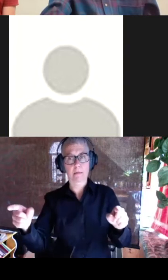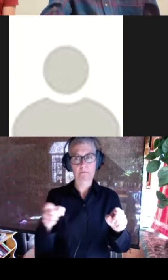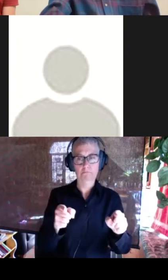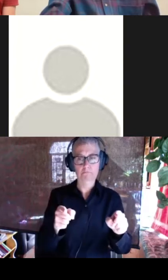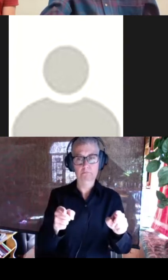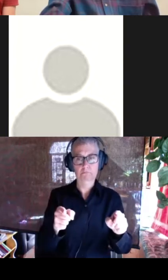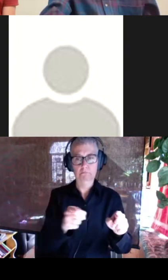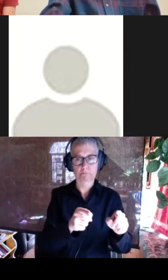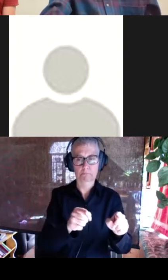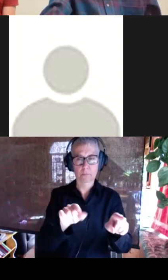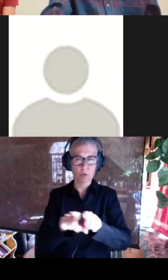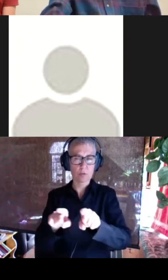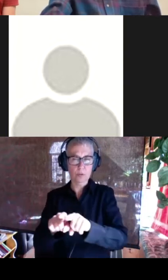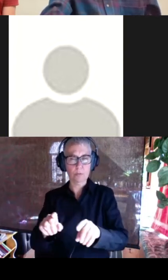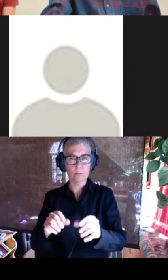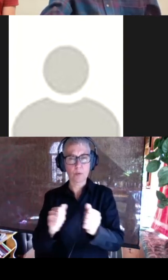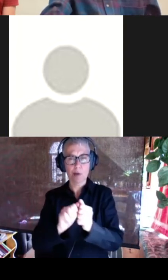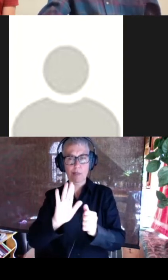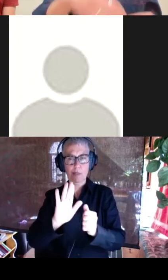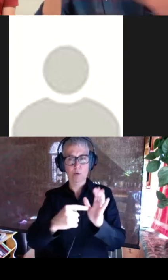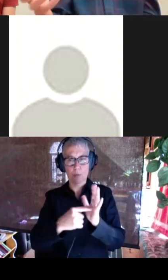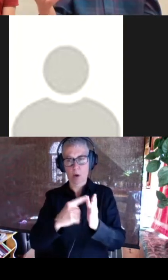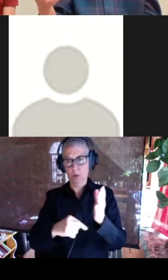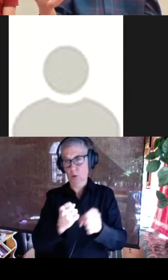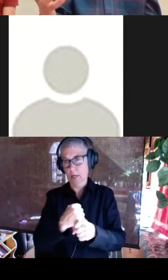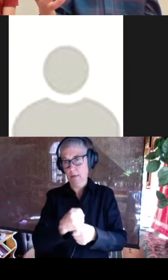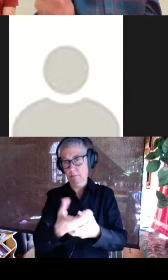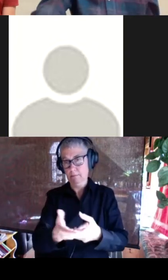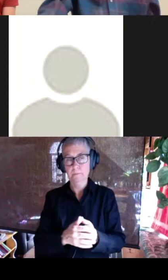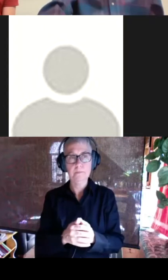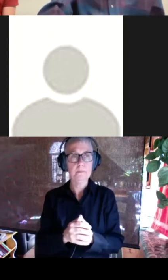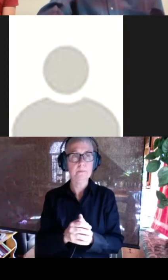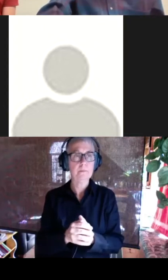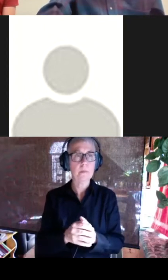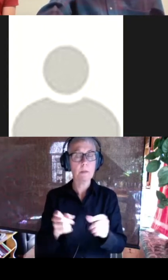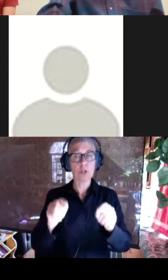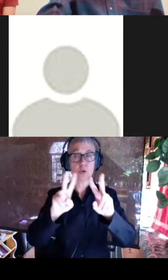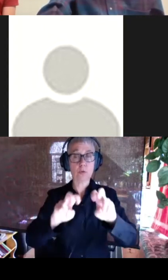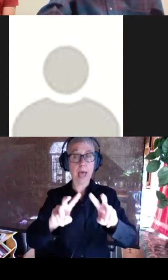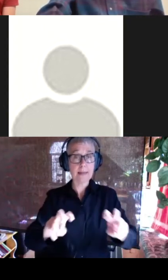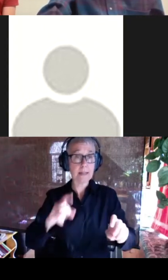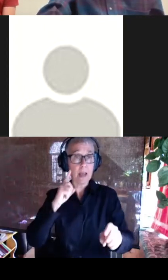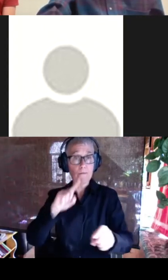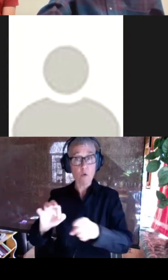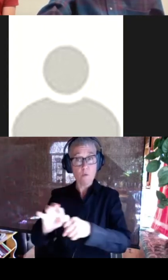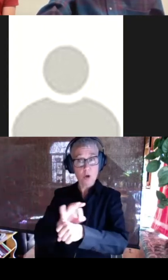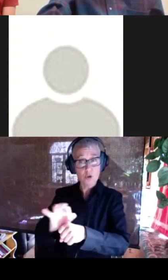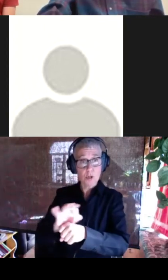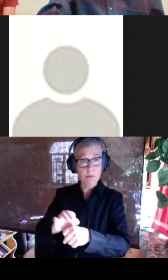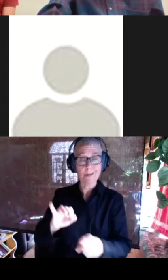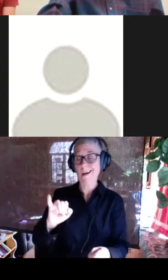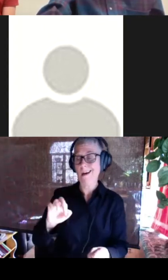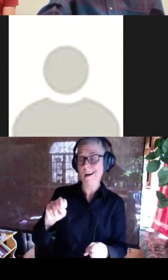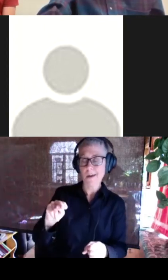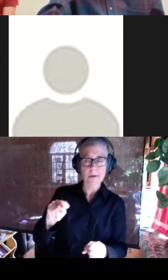model is able to produce and so to assay these proteins for function since iron doesn't have